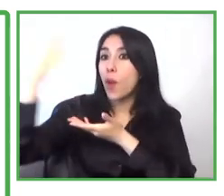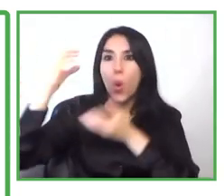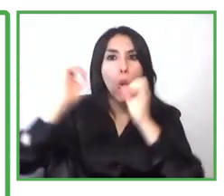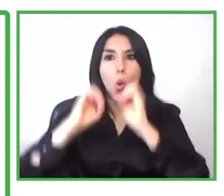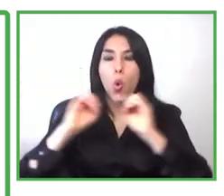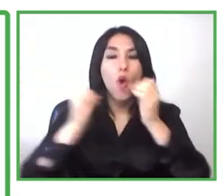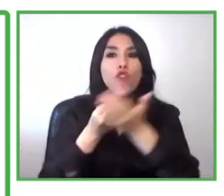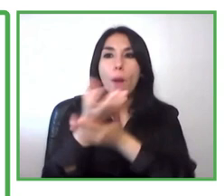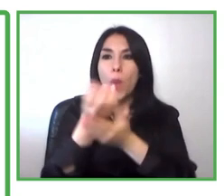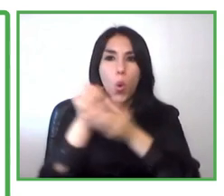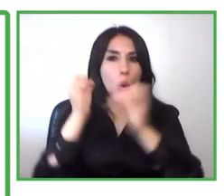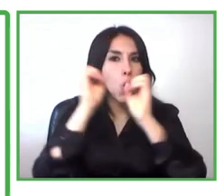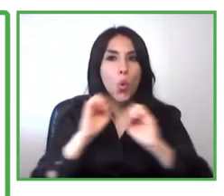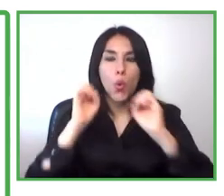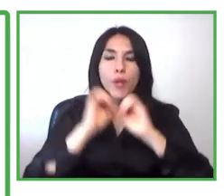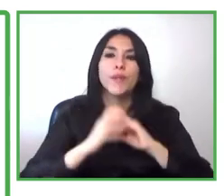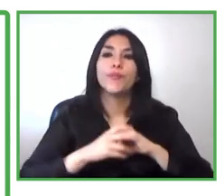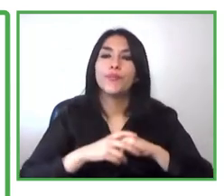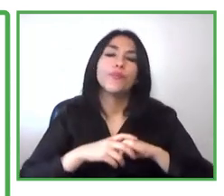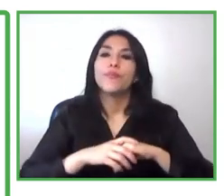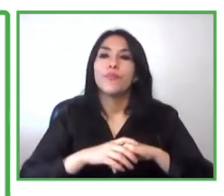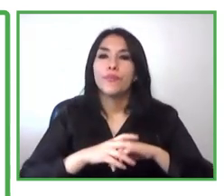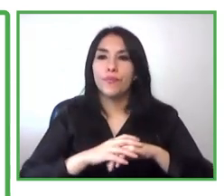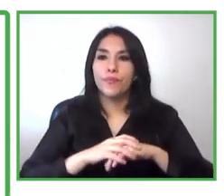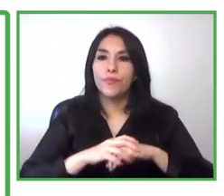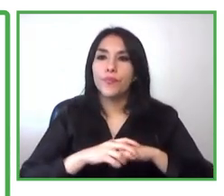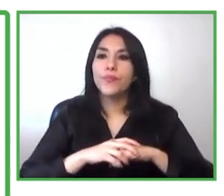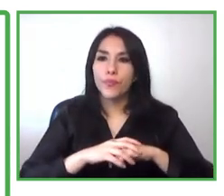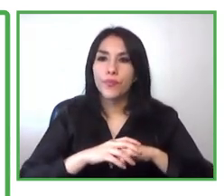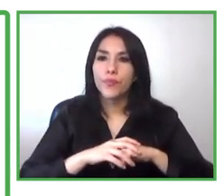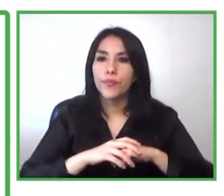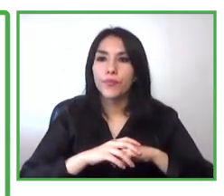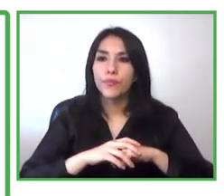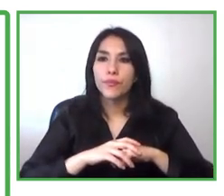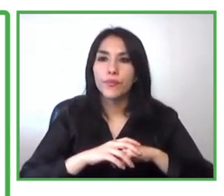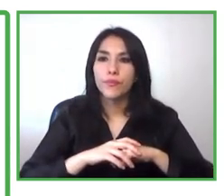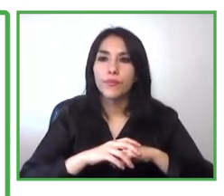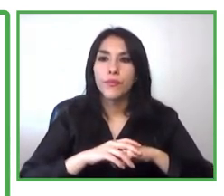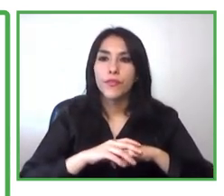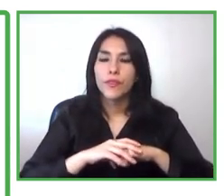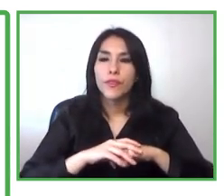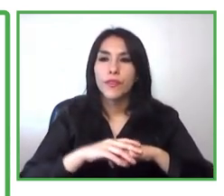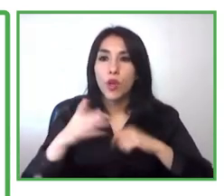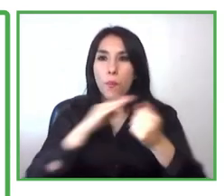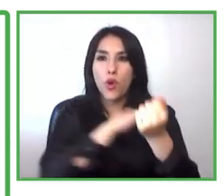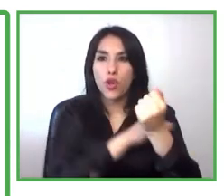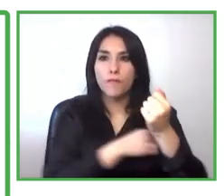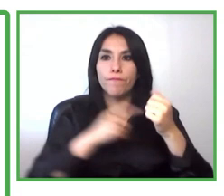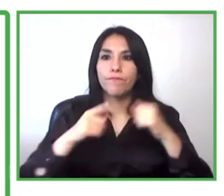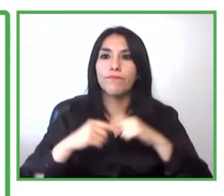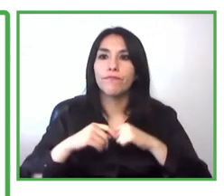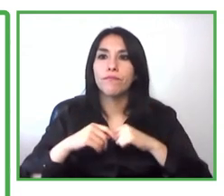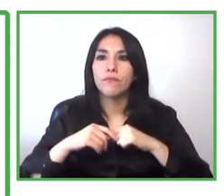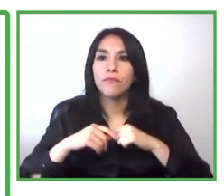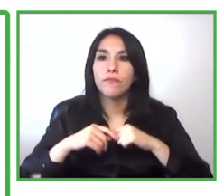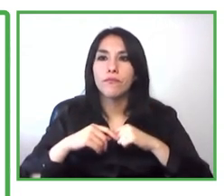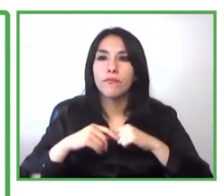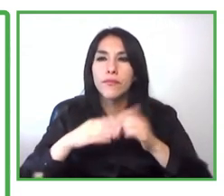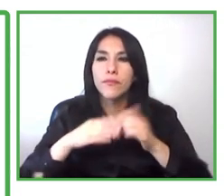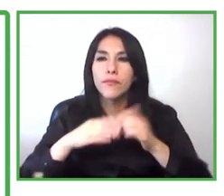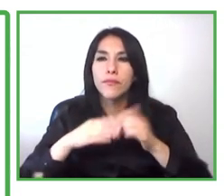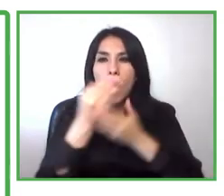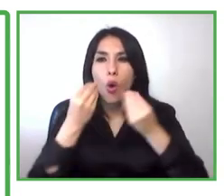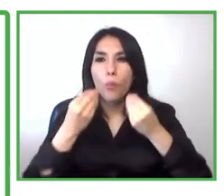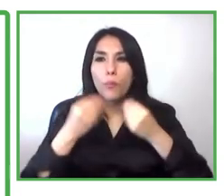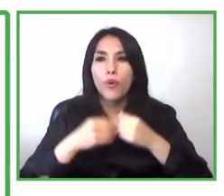so this is a good start and also in term of uh our training program we have